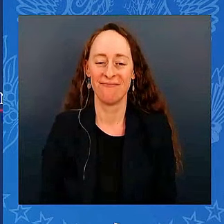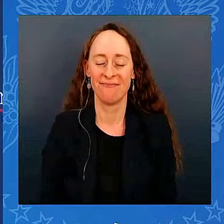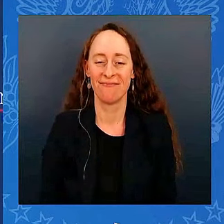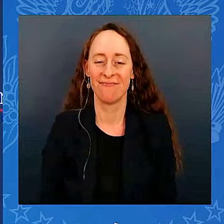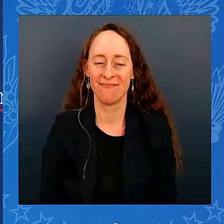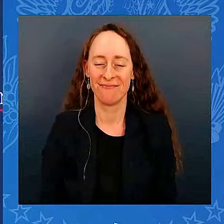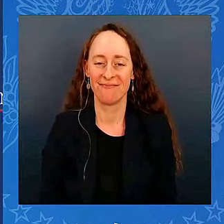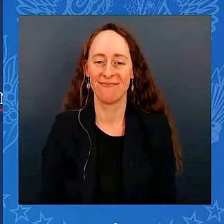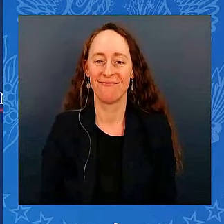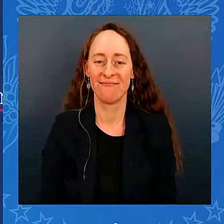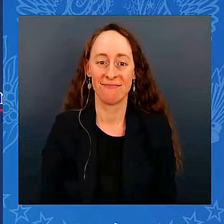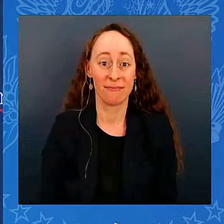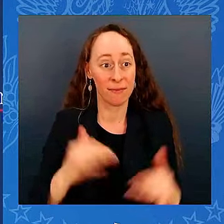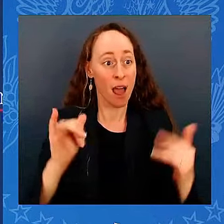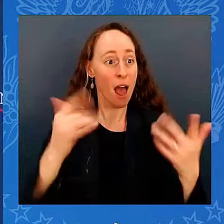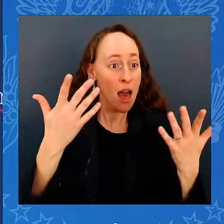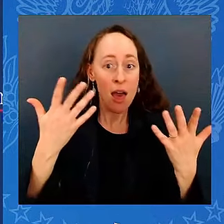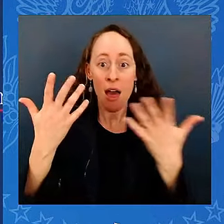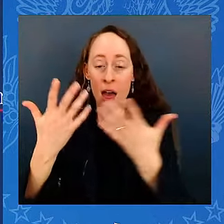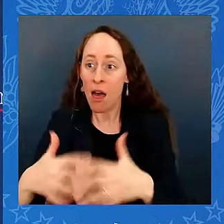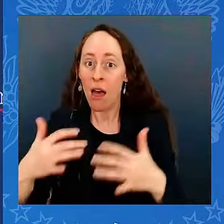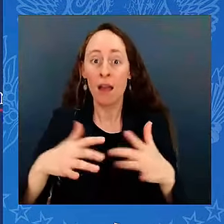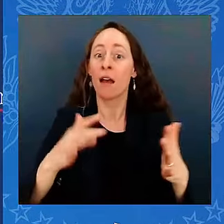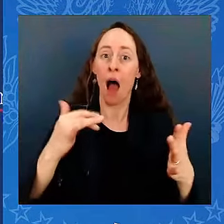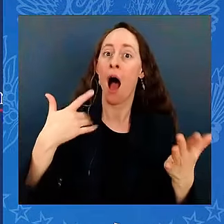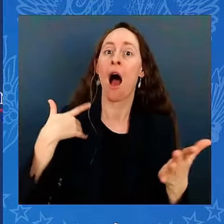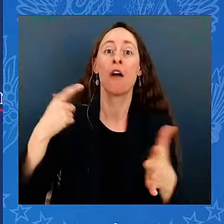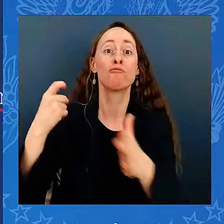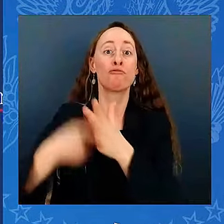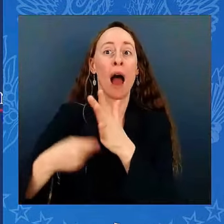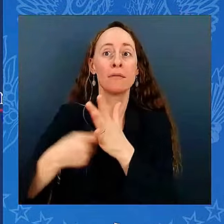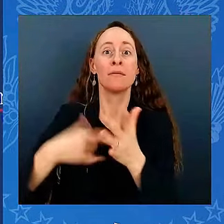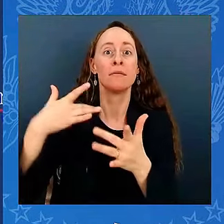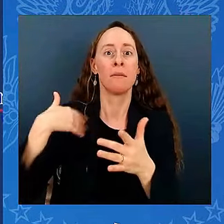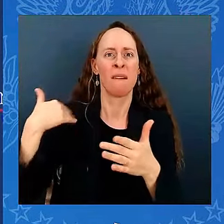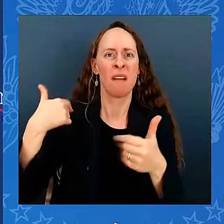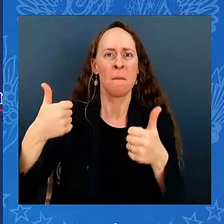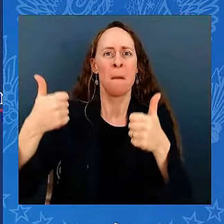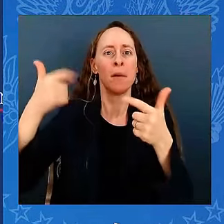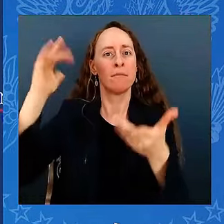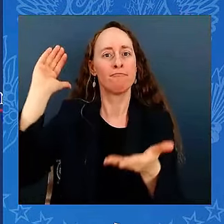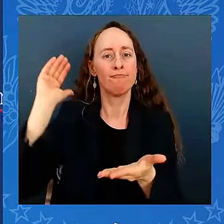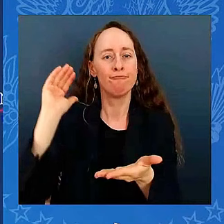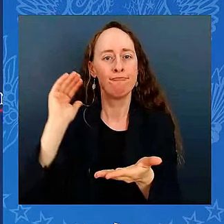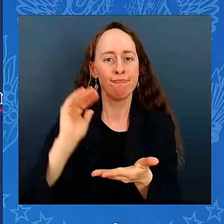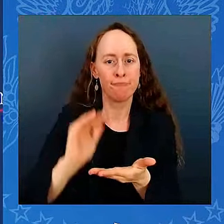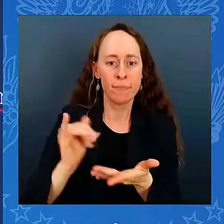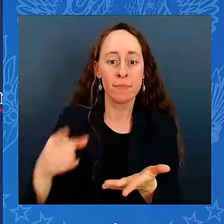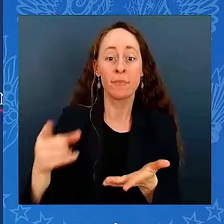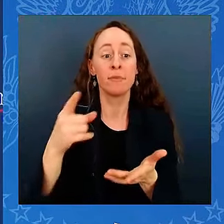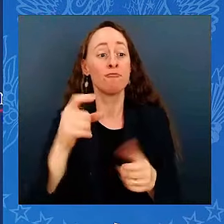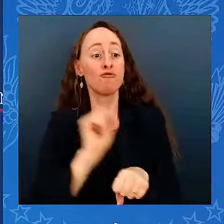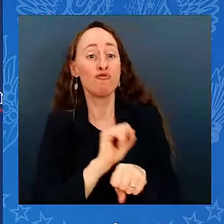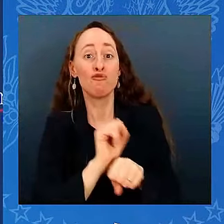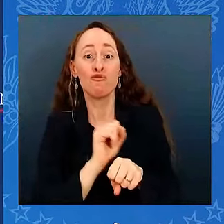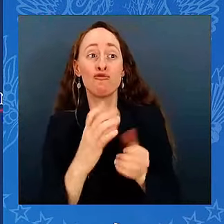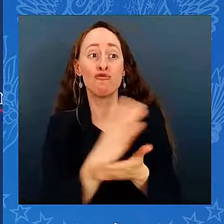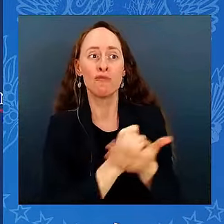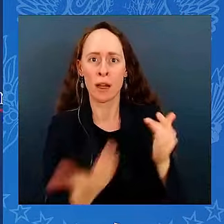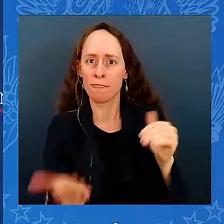wages in American workers. Today, a record 16 million jobs created, more than any other single presidential term.